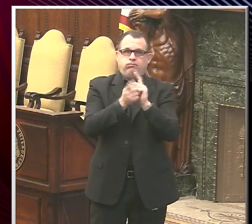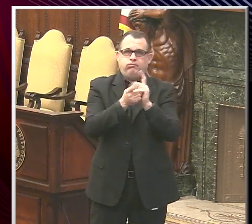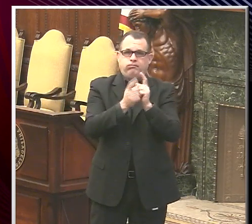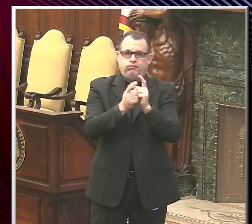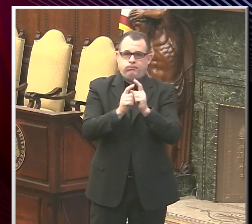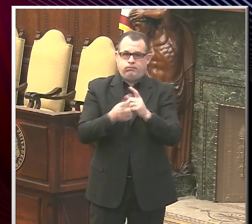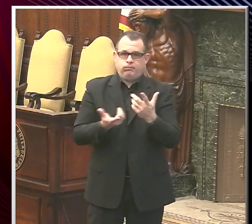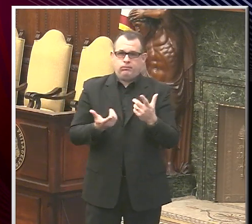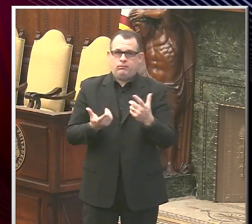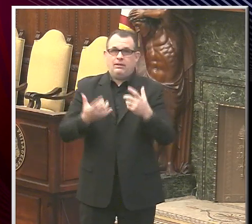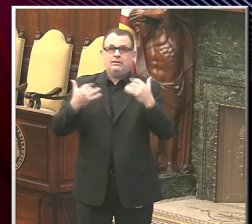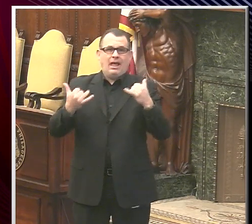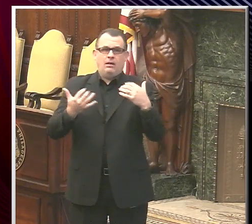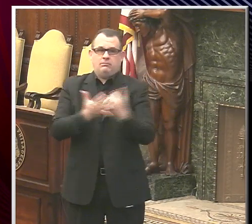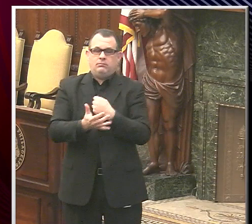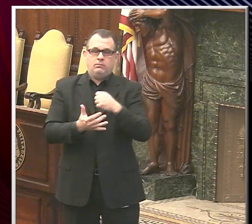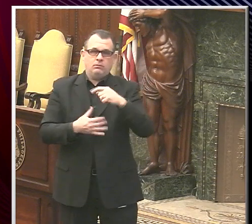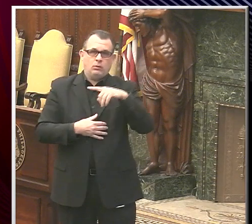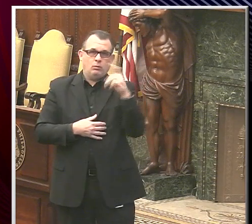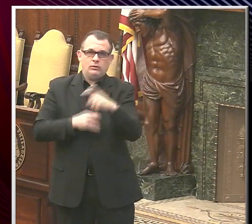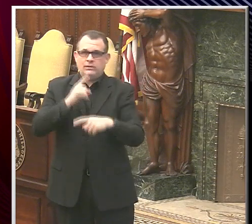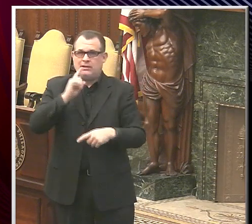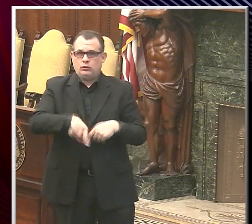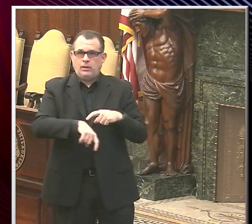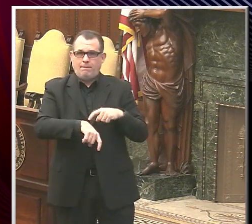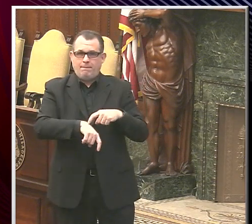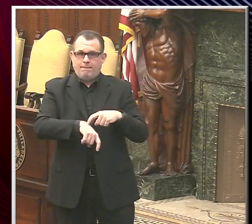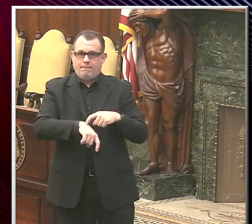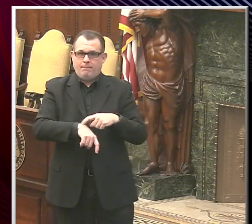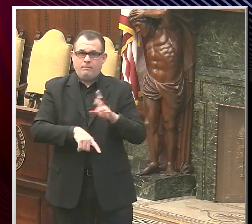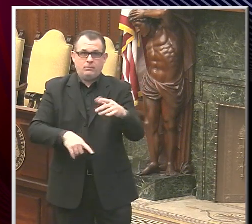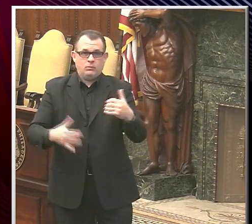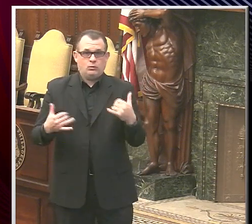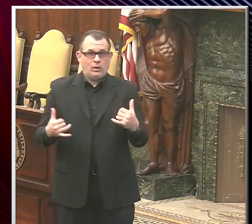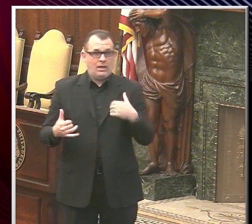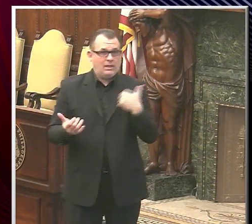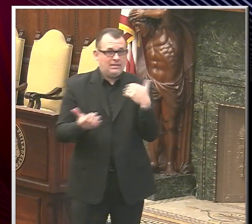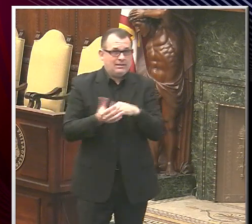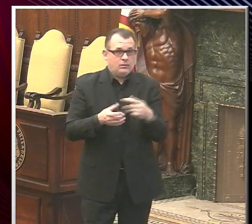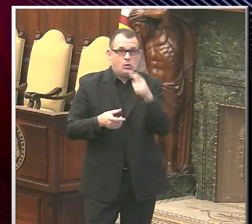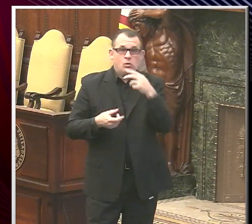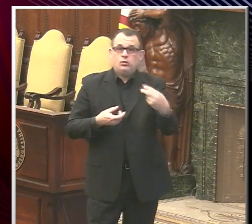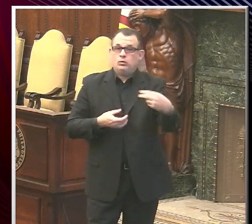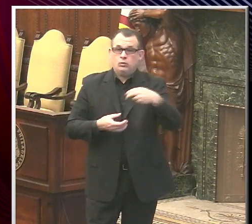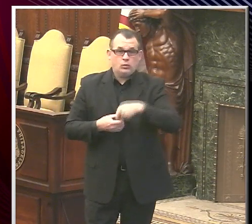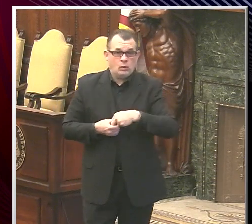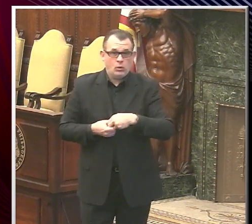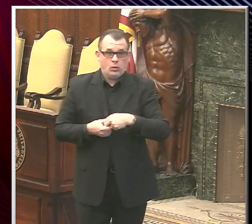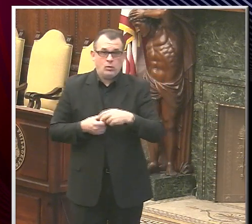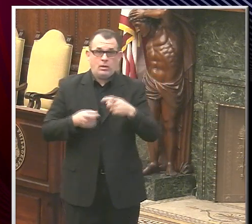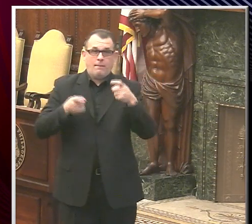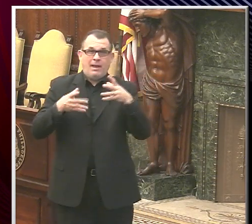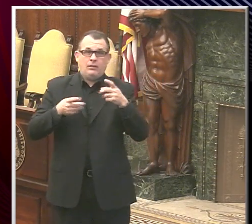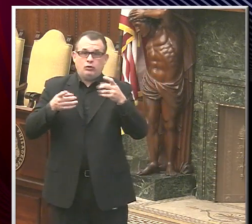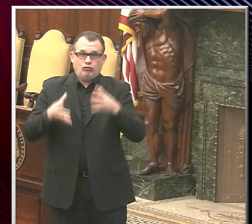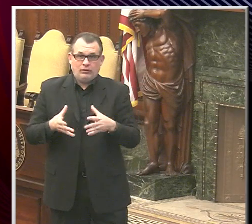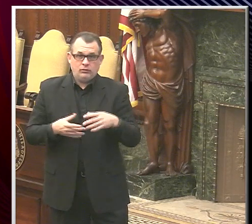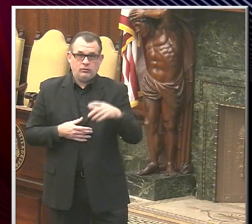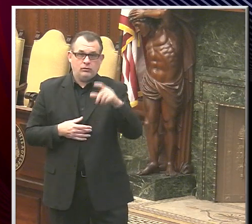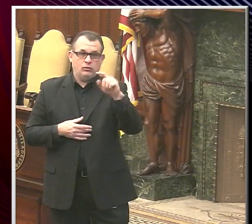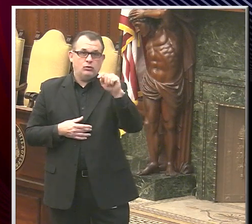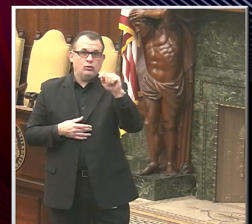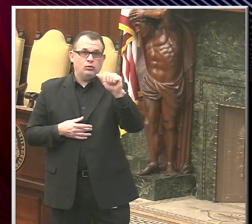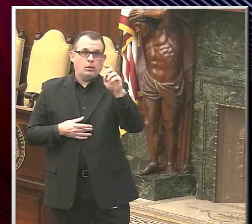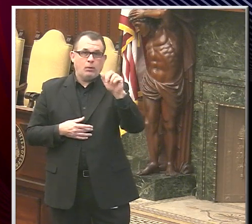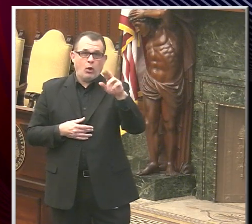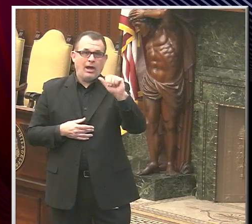on all of these announcements. And of course, today we are again joined by Managing Director Tumar Alexander. Because at